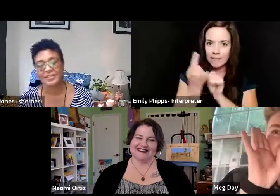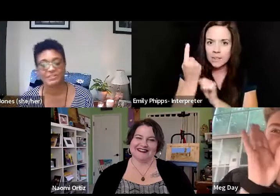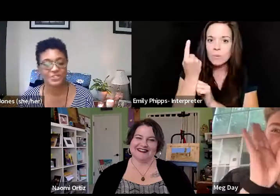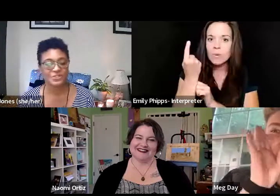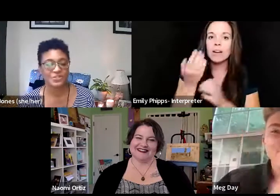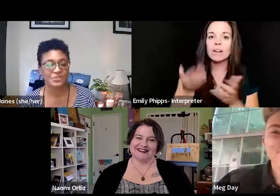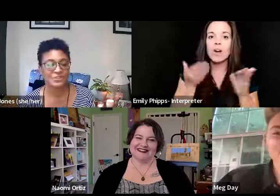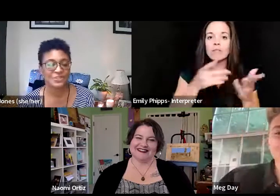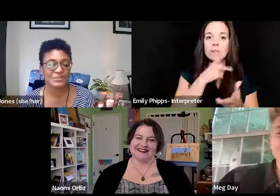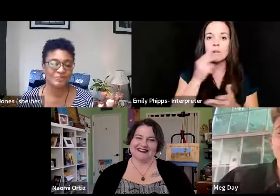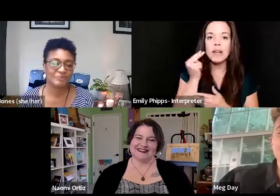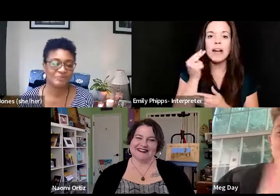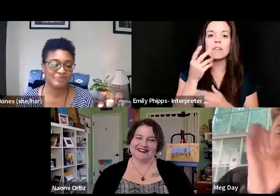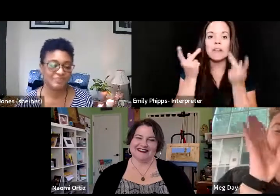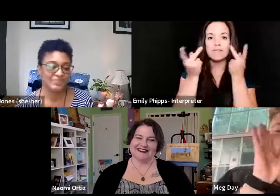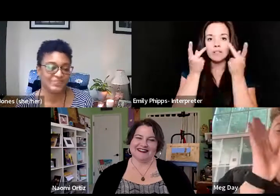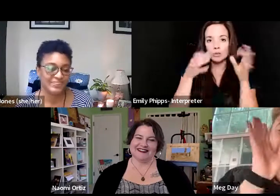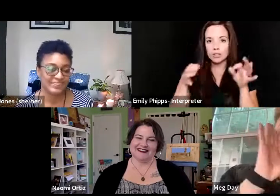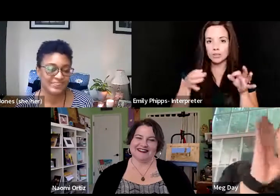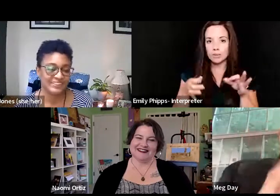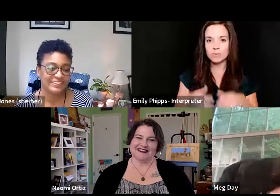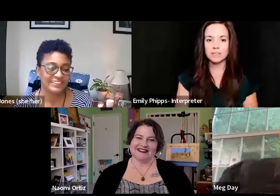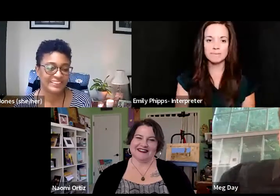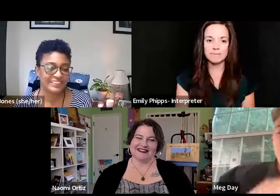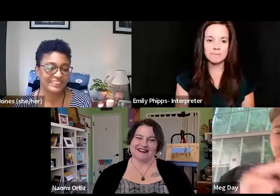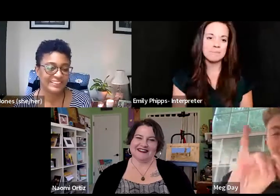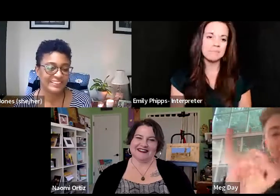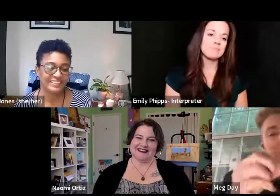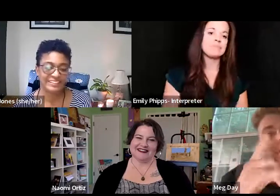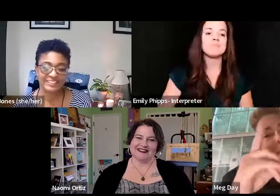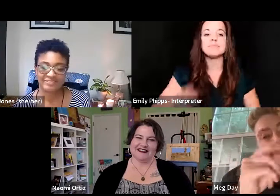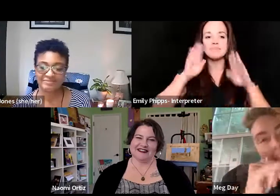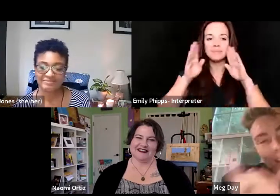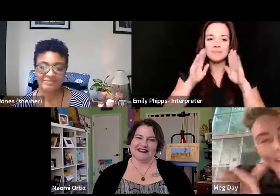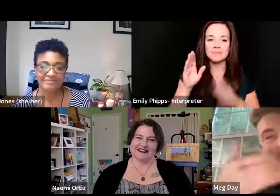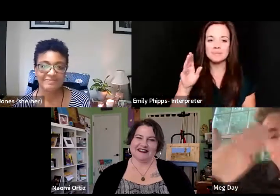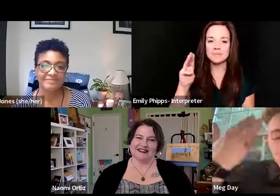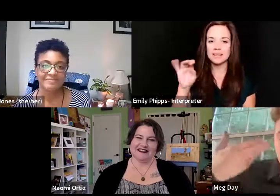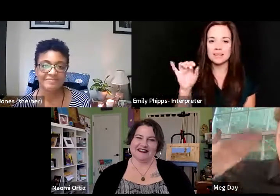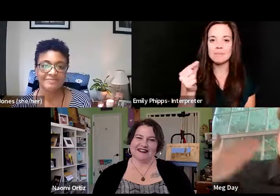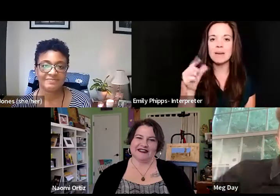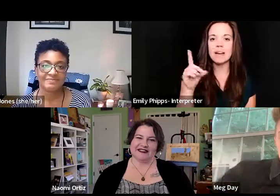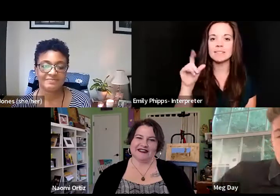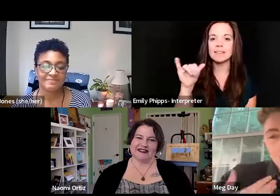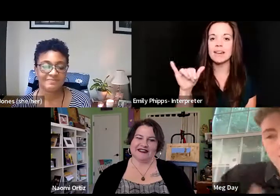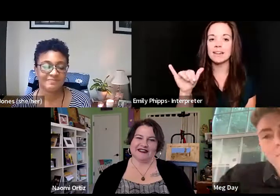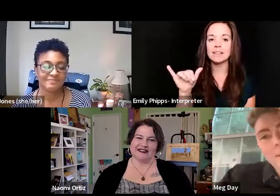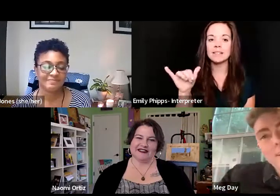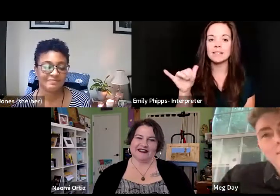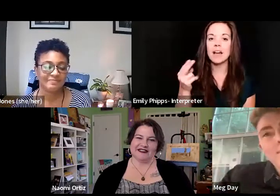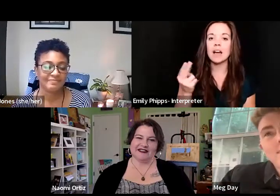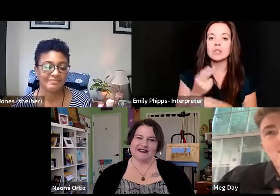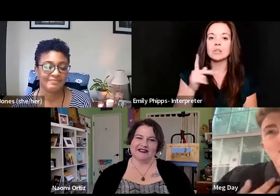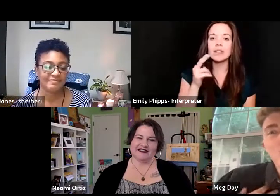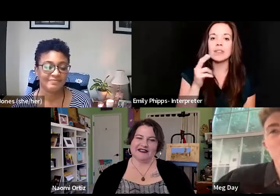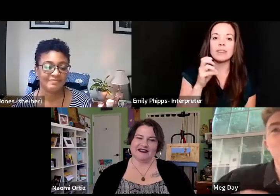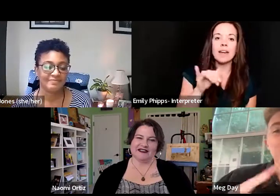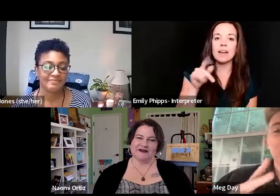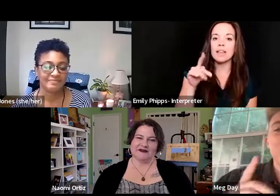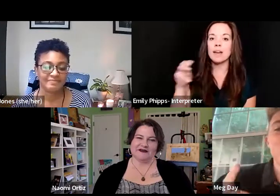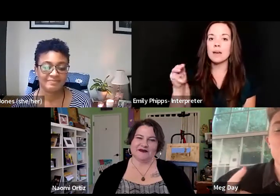pronouns and a visual description. Hi, my name is Meg Day. I use they them pronouns.